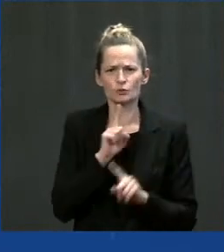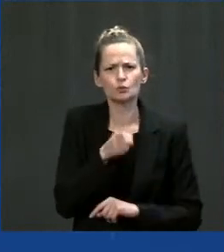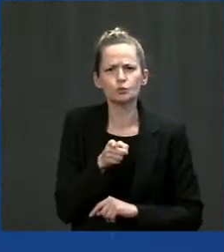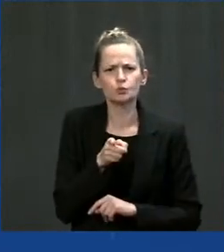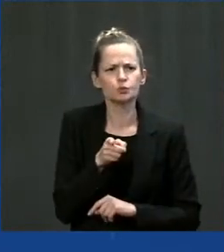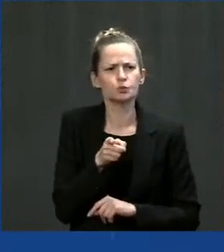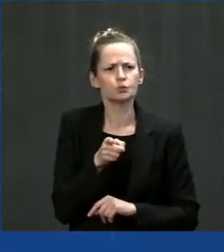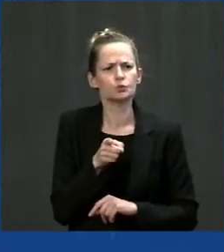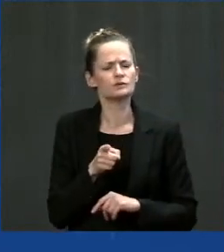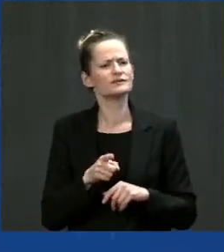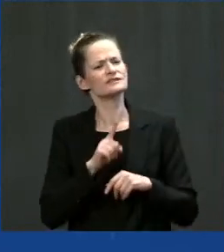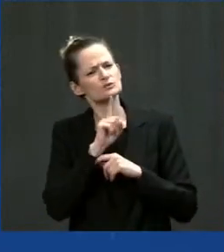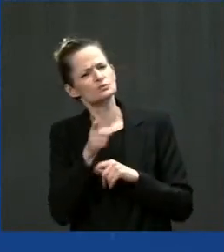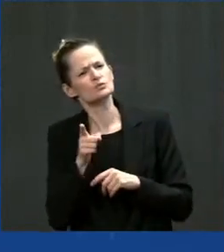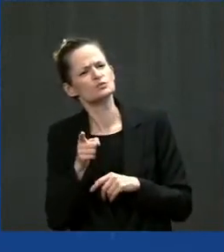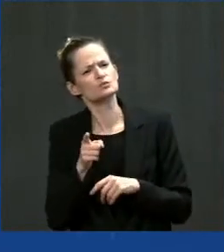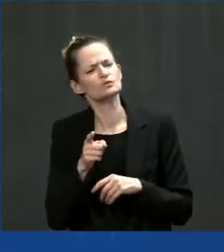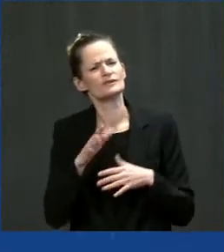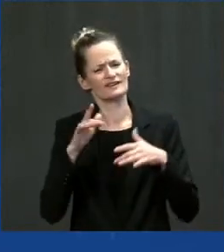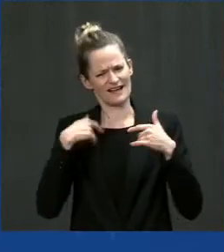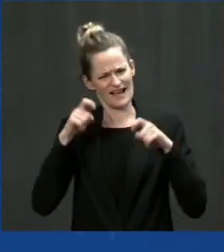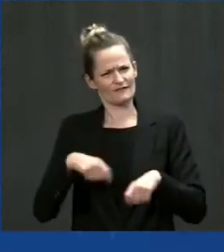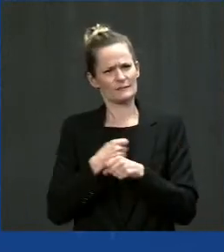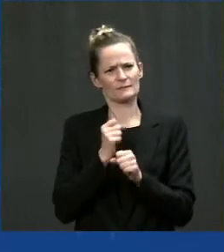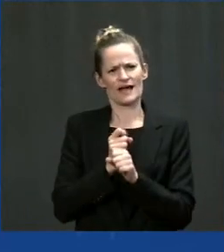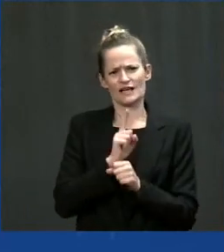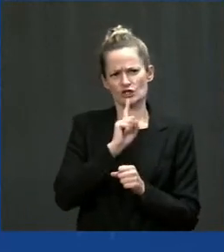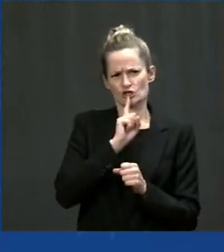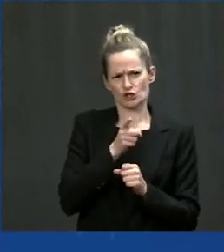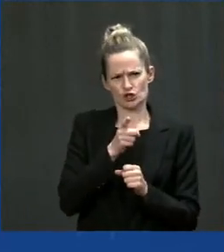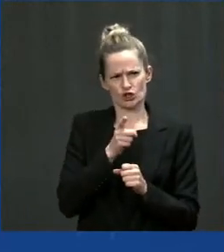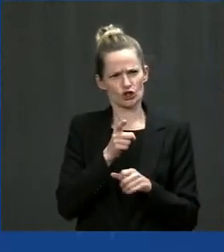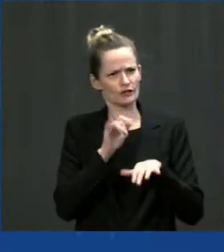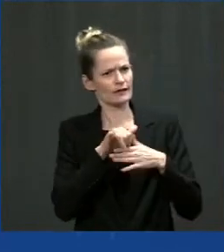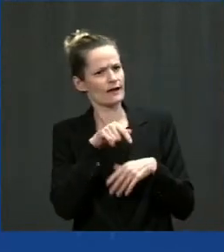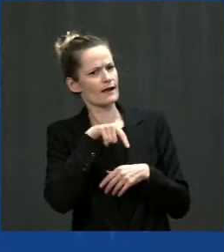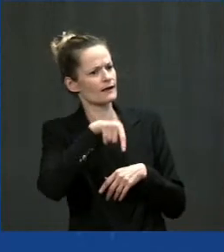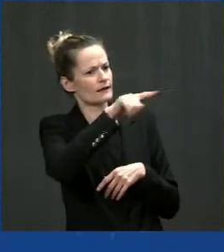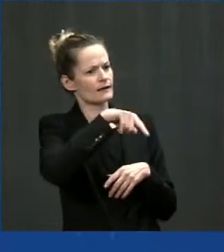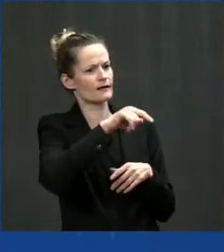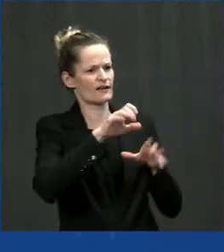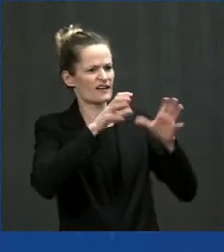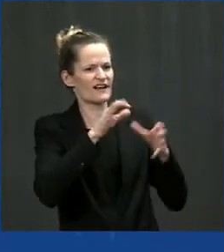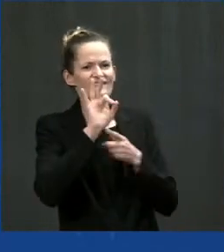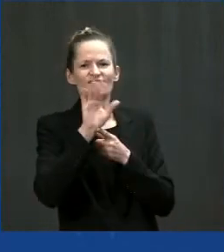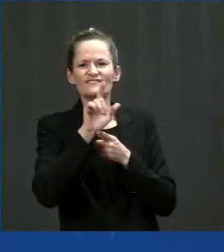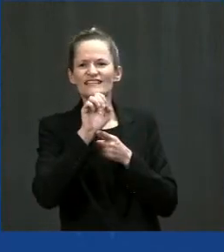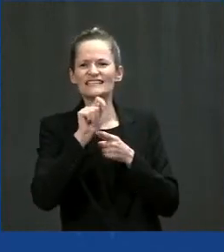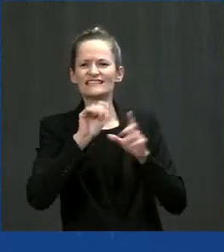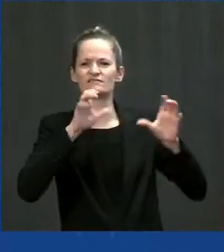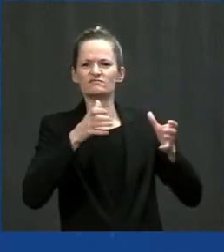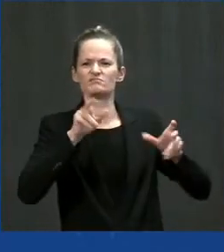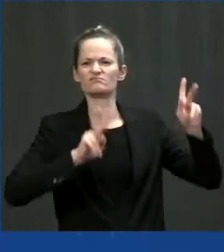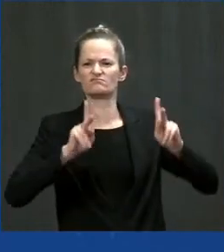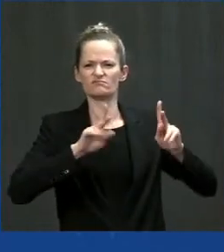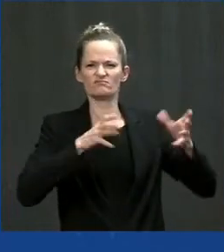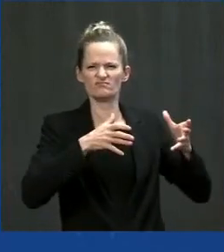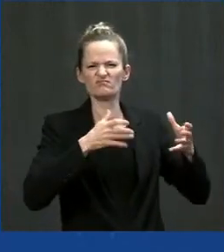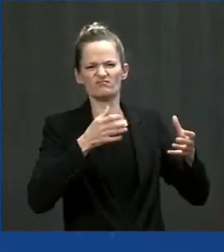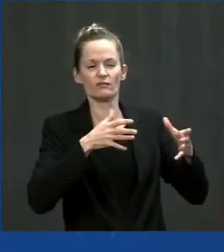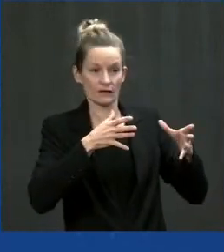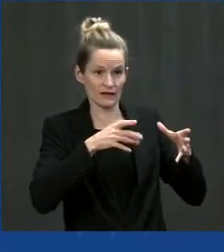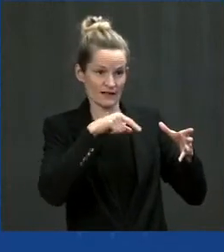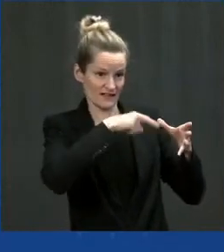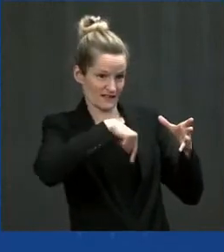that the mom in Flint who first said that to me back in 2018 gets a little bit of credit. You know, today, I'm especially proud to have so many